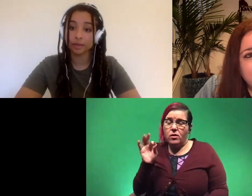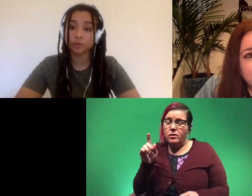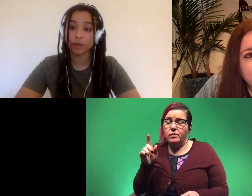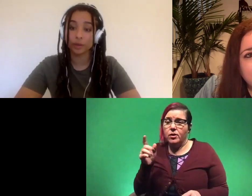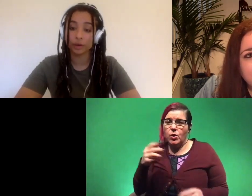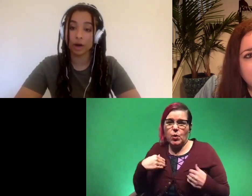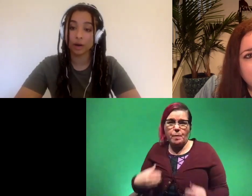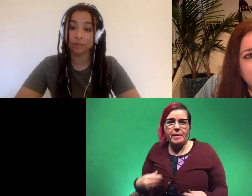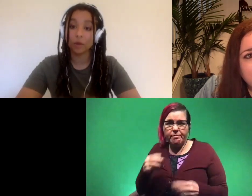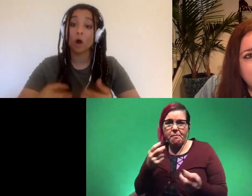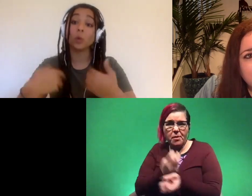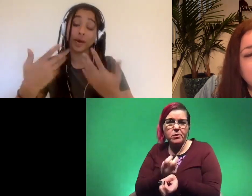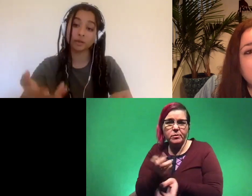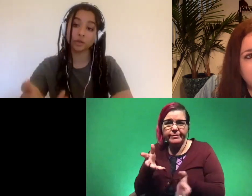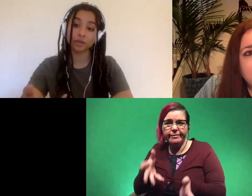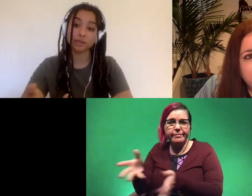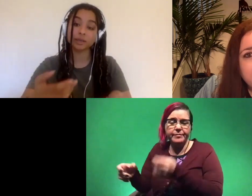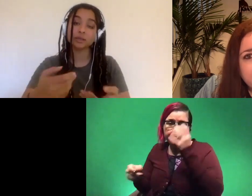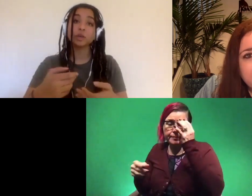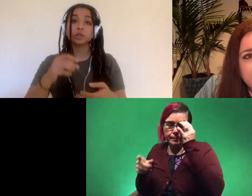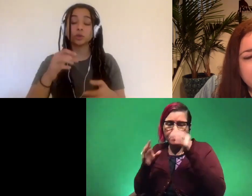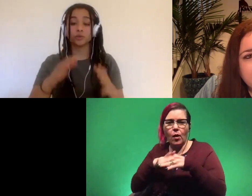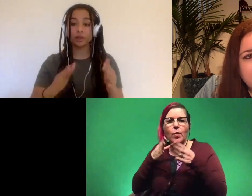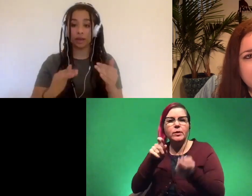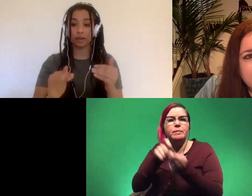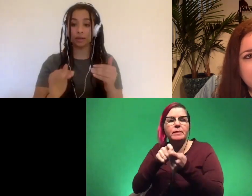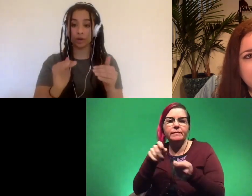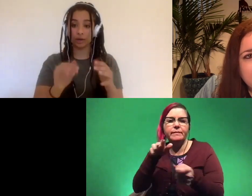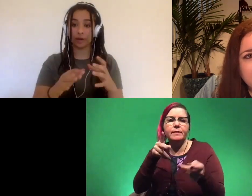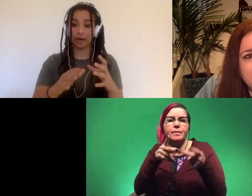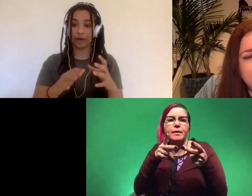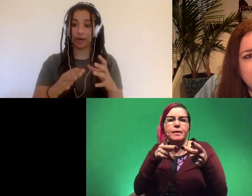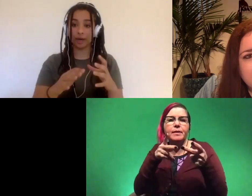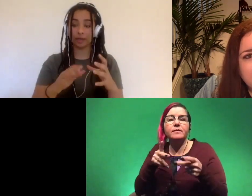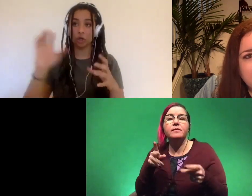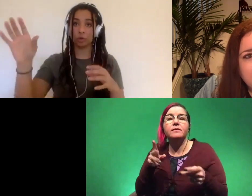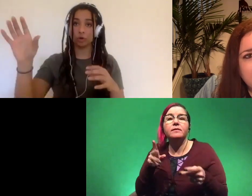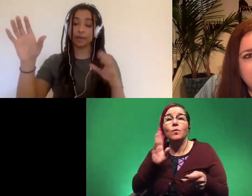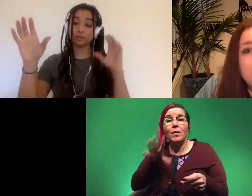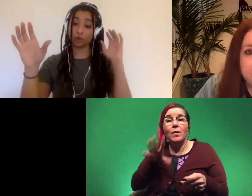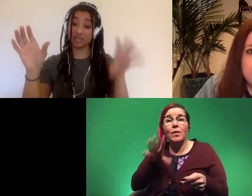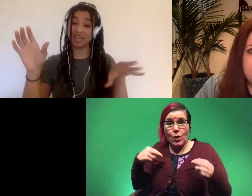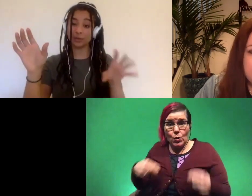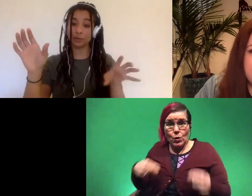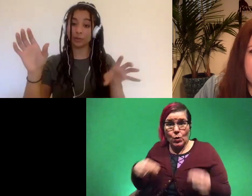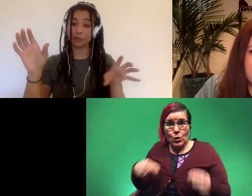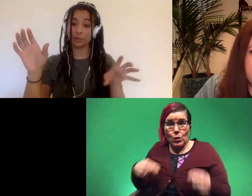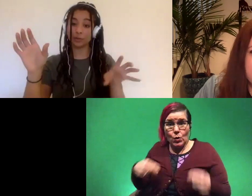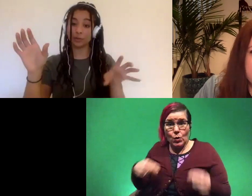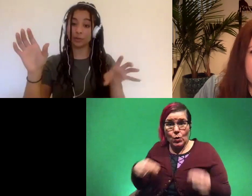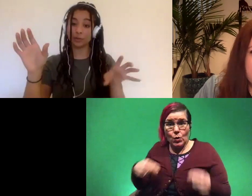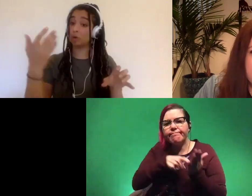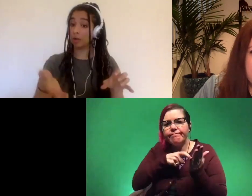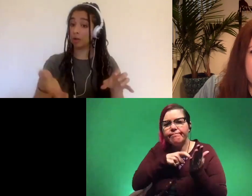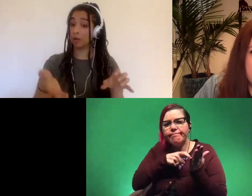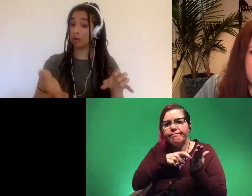remains when they were um on the way to certain sites so it's very unlikely that you're going to find human remains if you're digging in the right spot